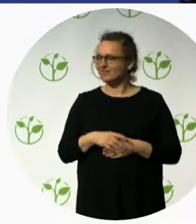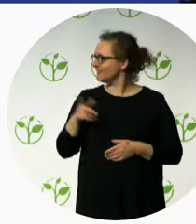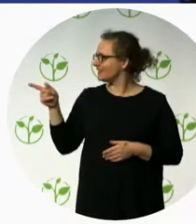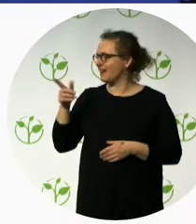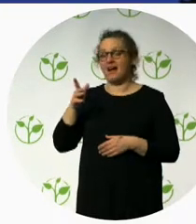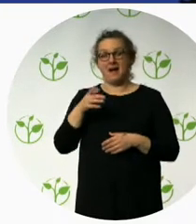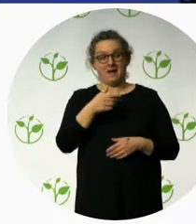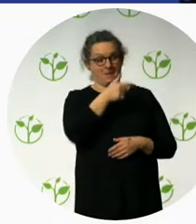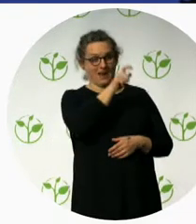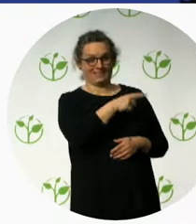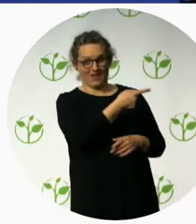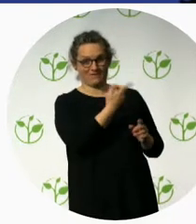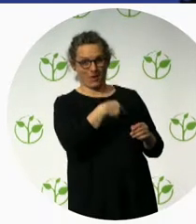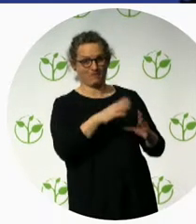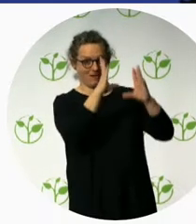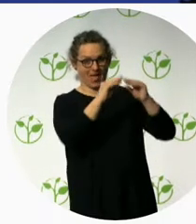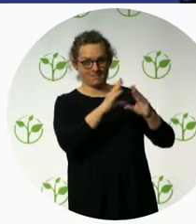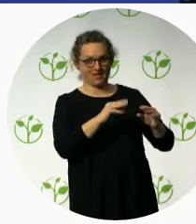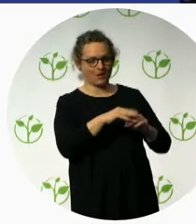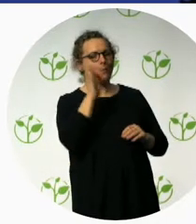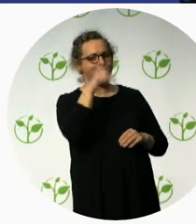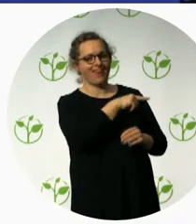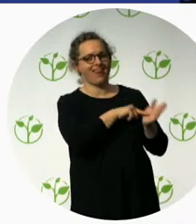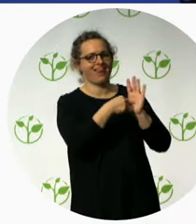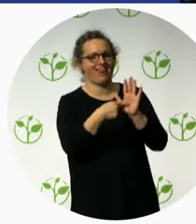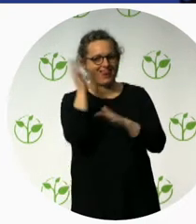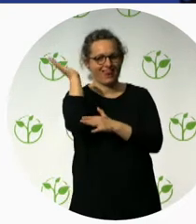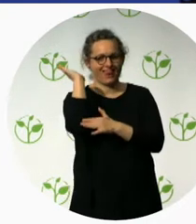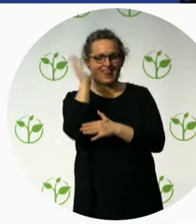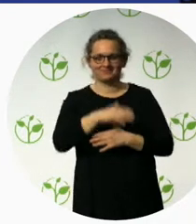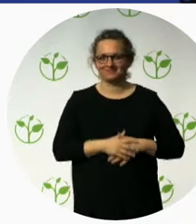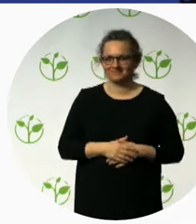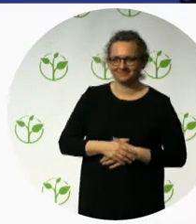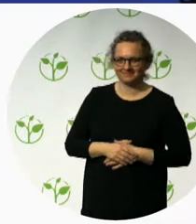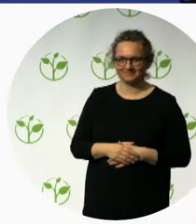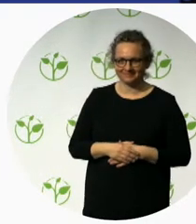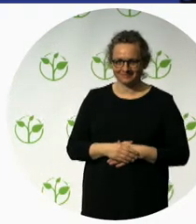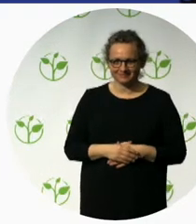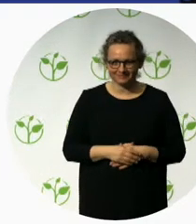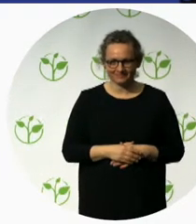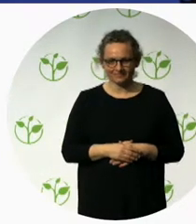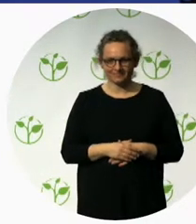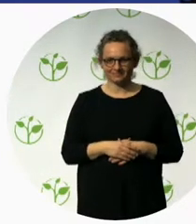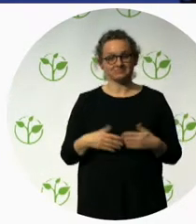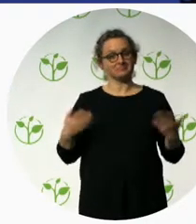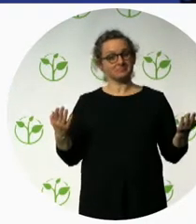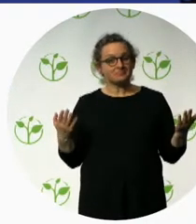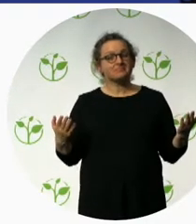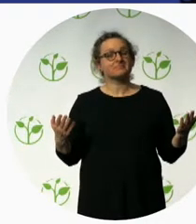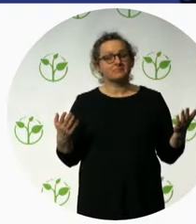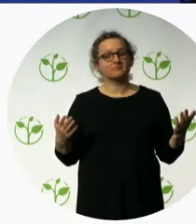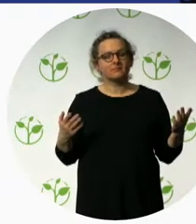which is connecting universities in all Europe with the people, with this organization of people with disabilities. We are creating in Italy two projects, in